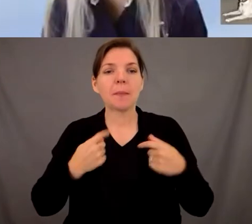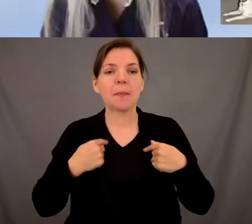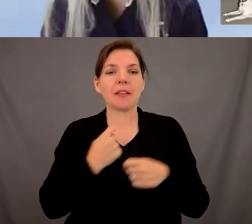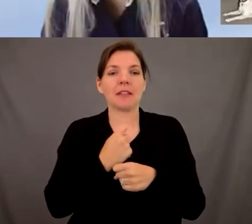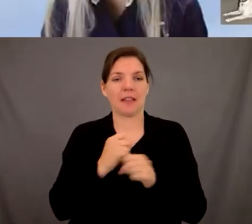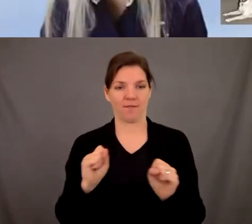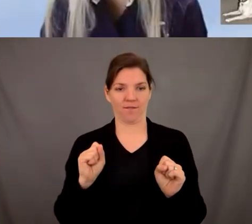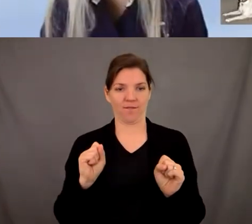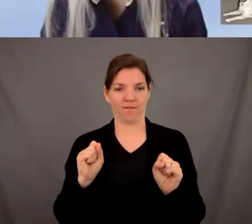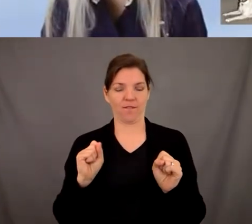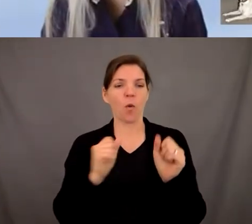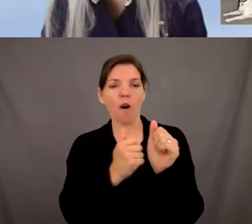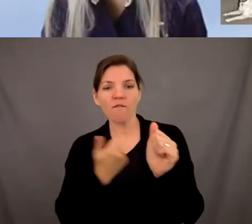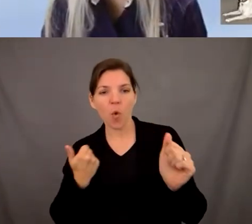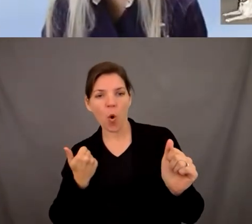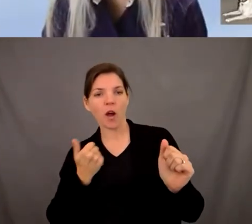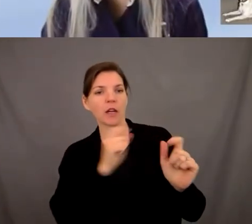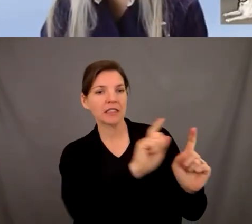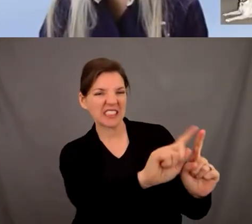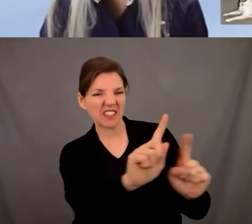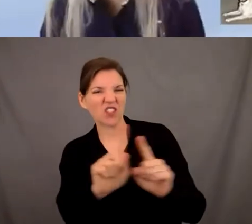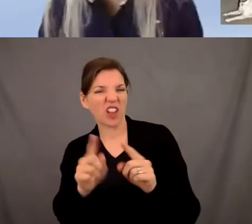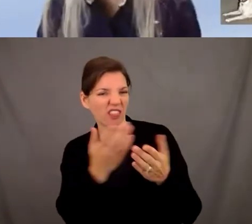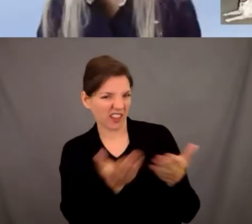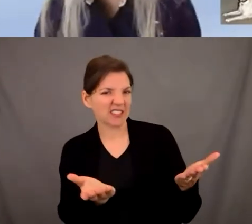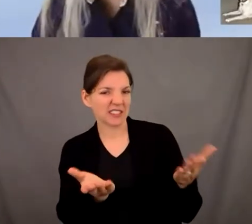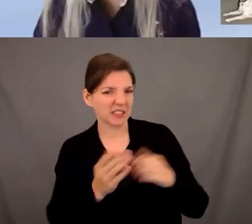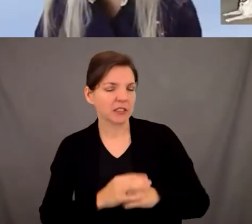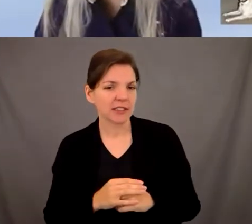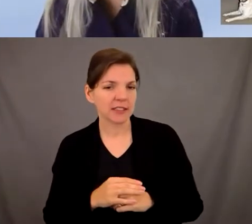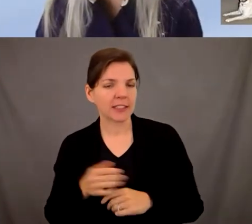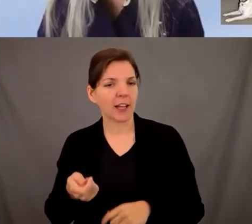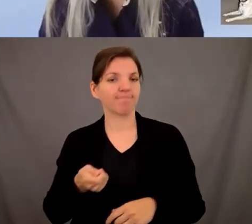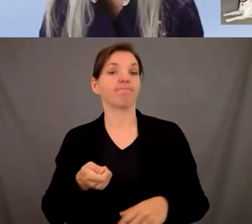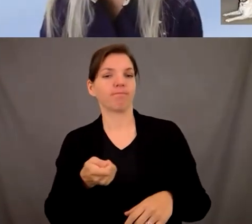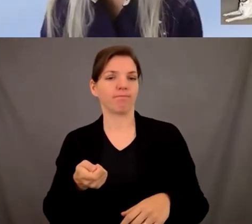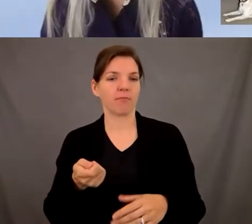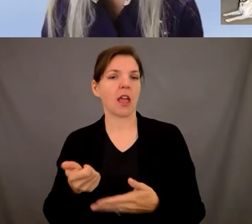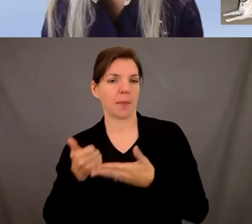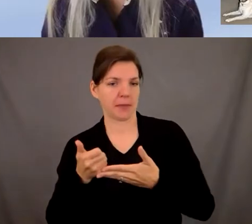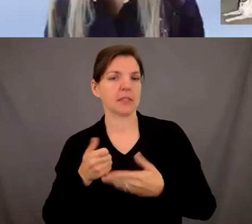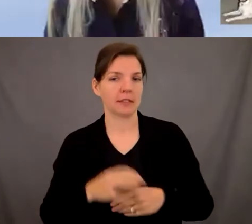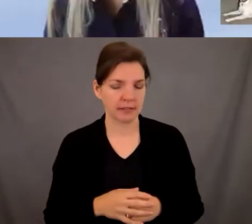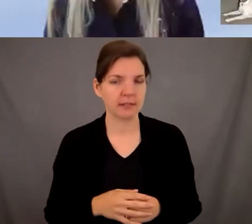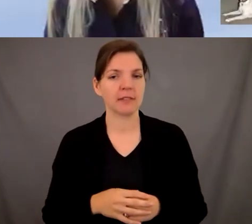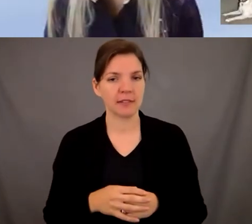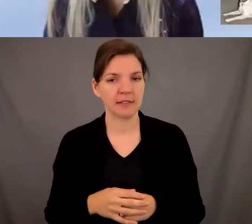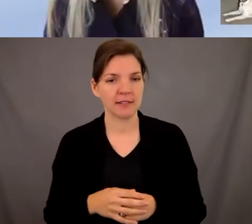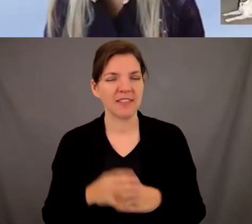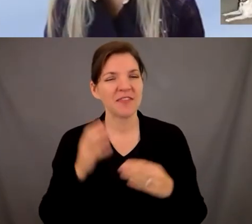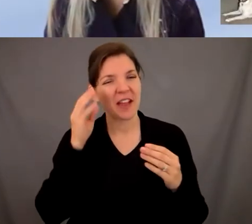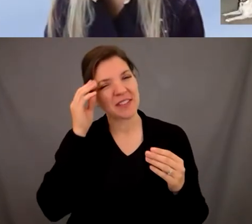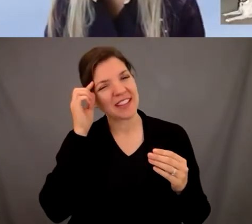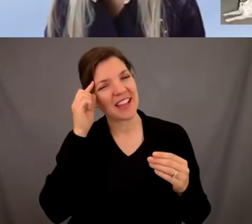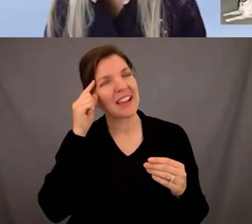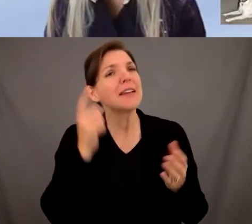obstacles so a couple of those examples i had um when i was thinking about this um sometimes i don't